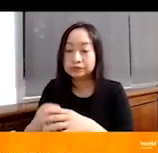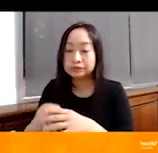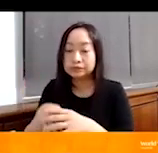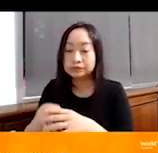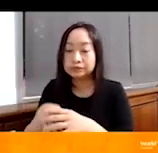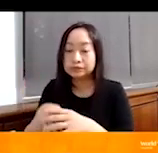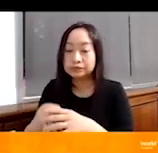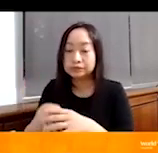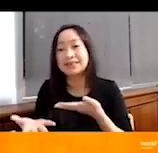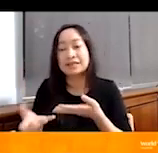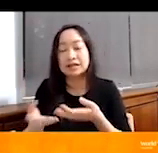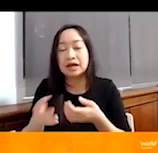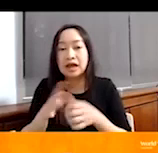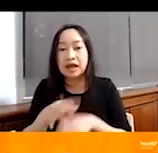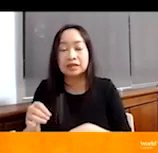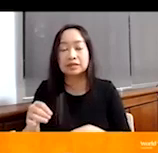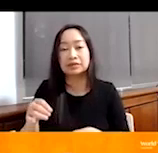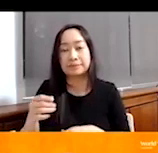to,